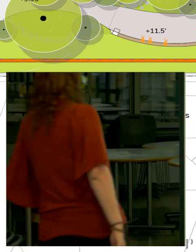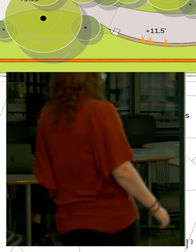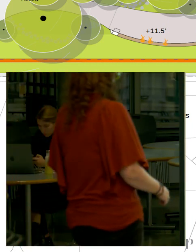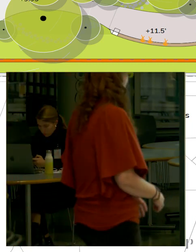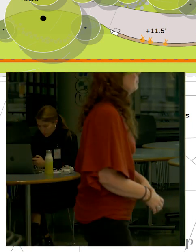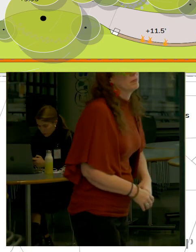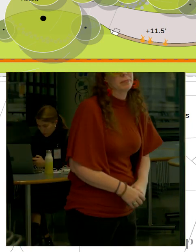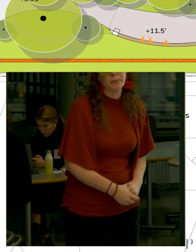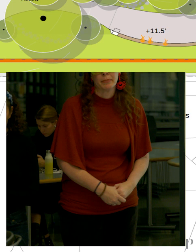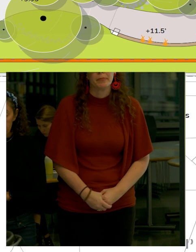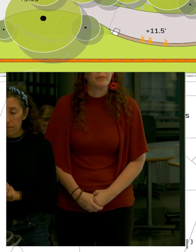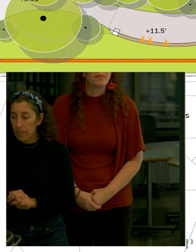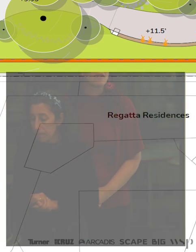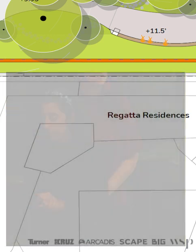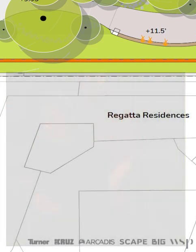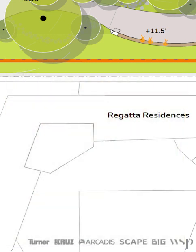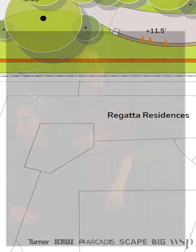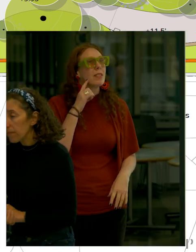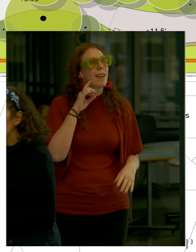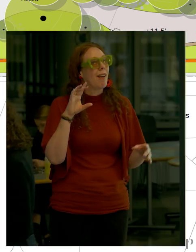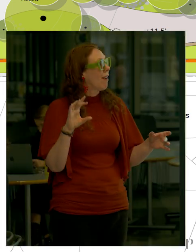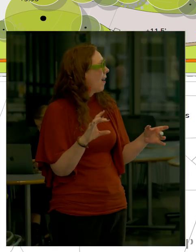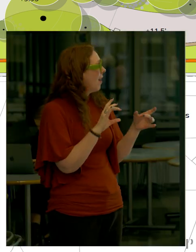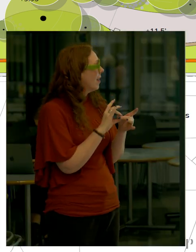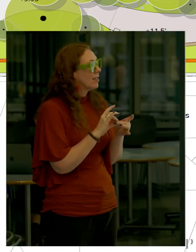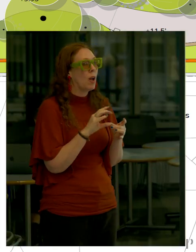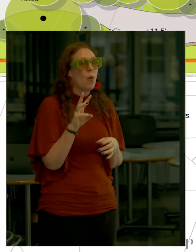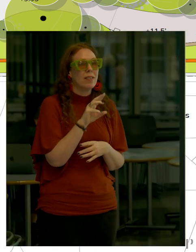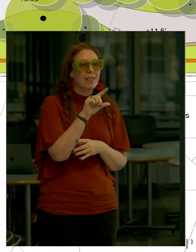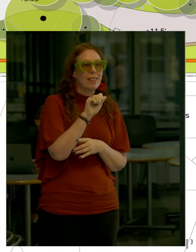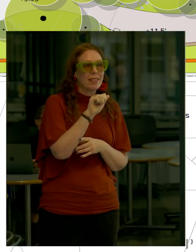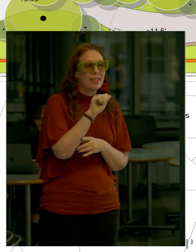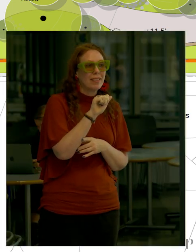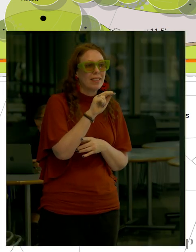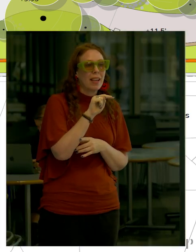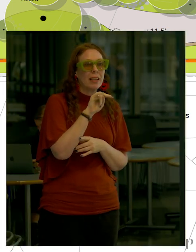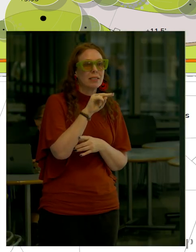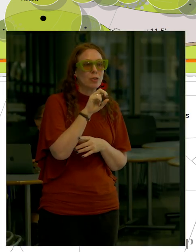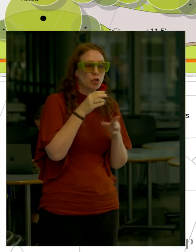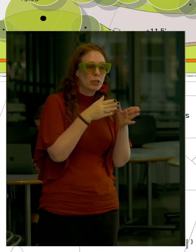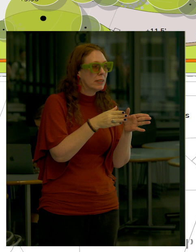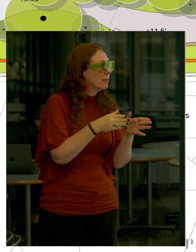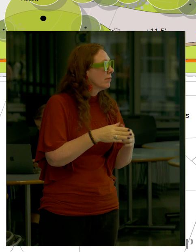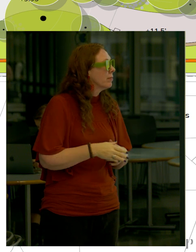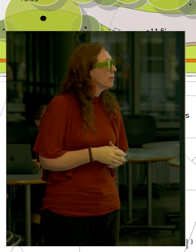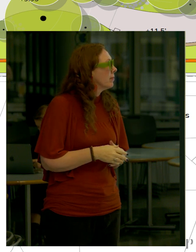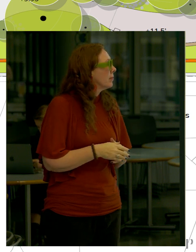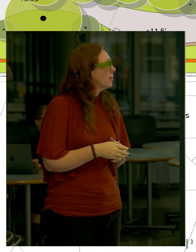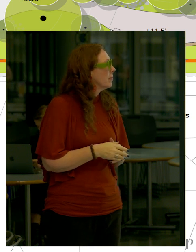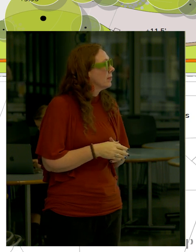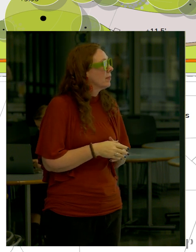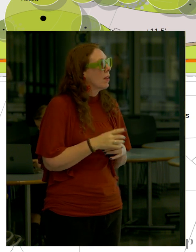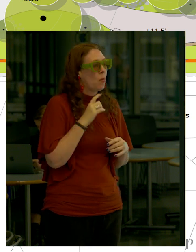here And you can see how it starts to come up to connect to West Hames Street We have the meander This is all One of the points of